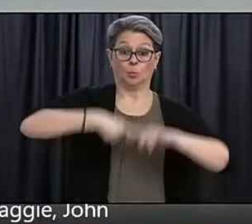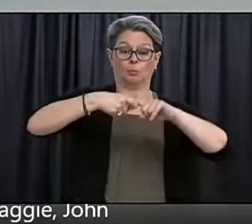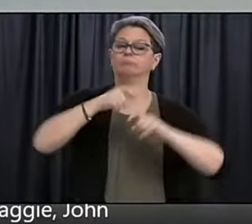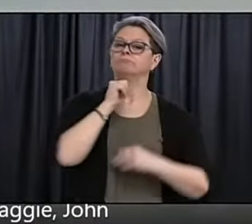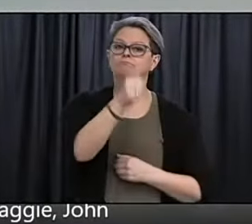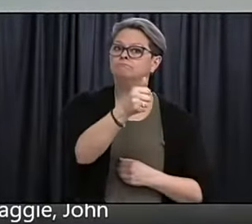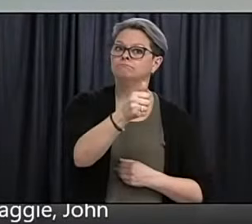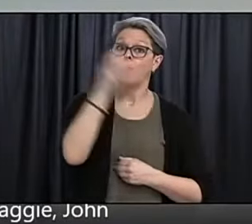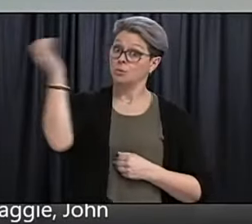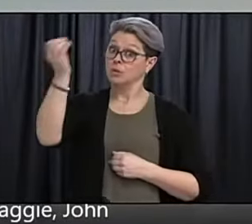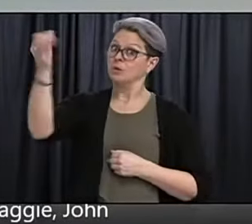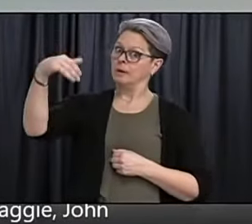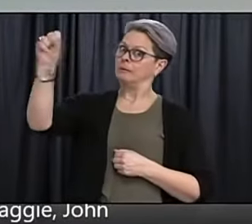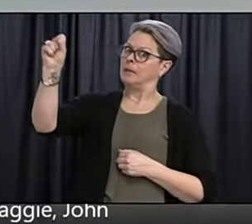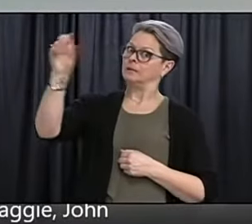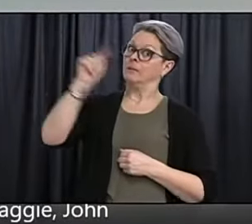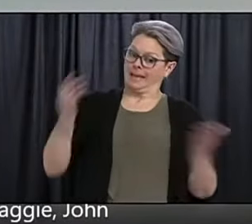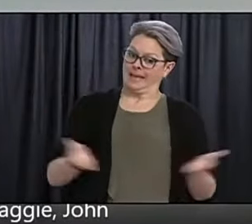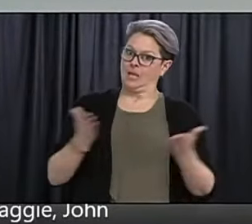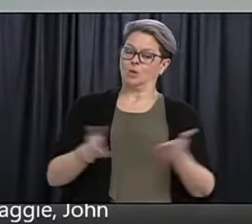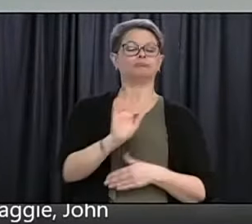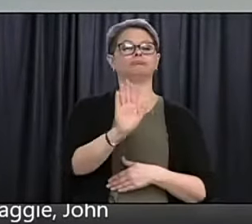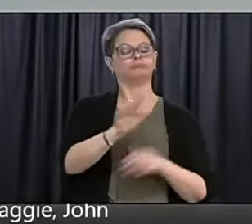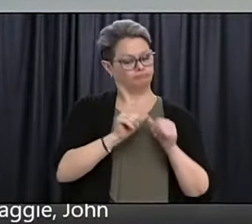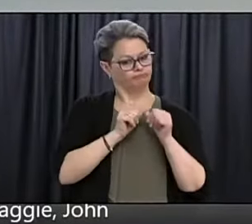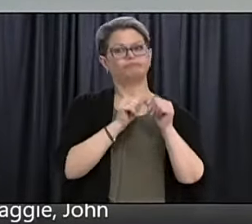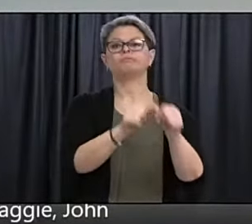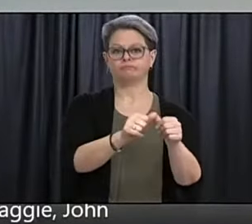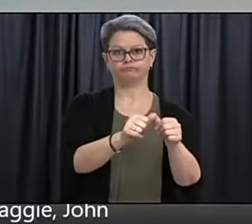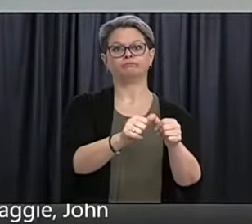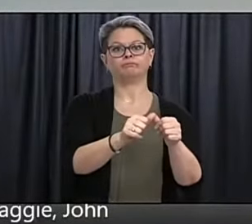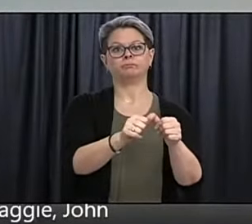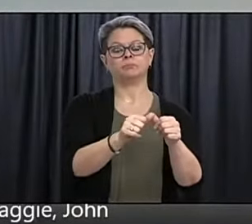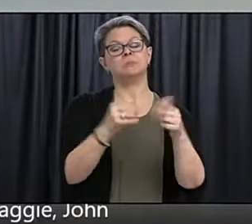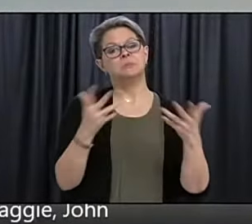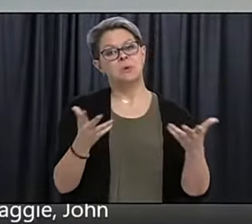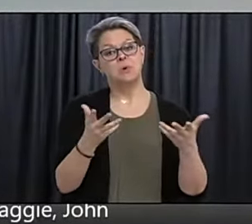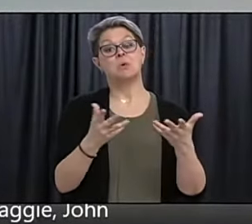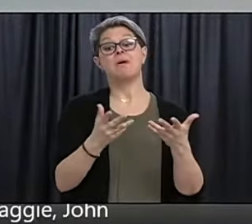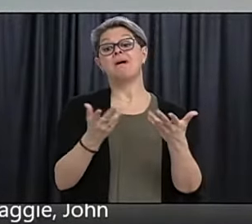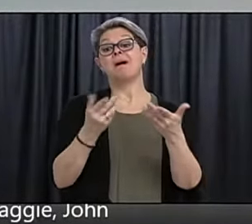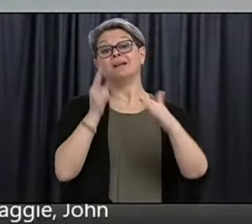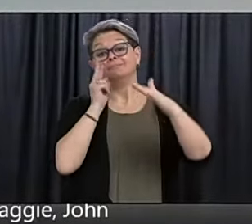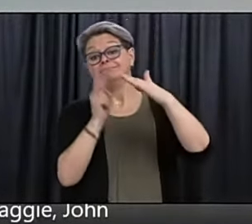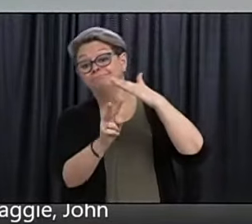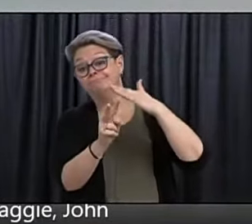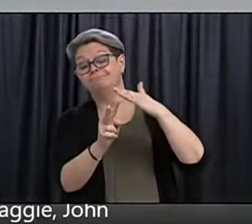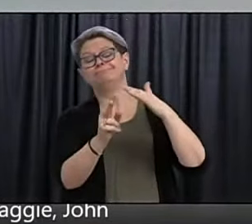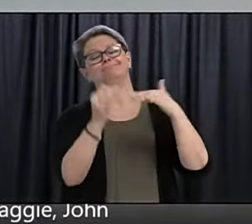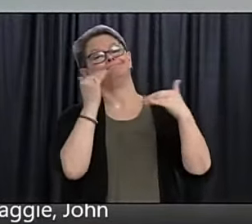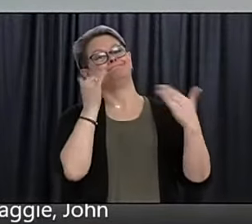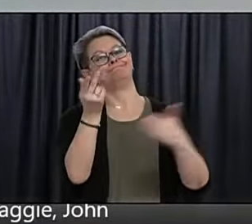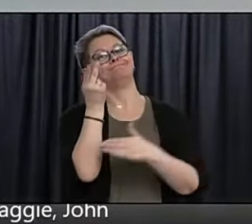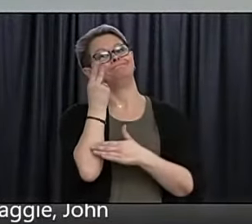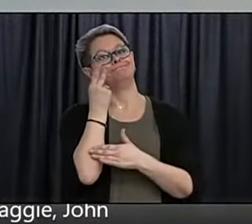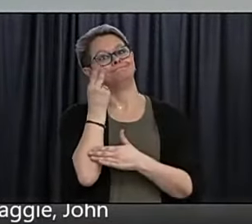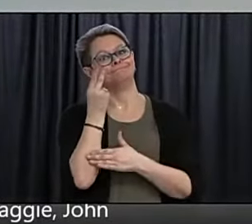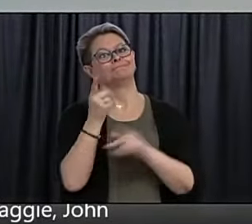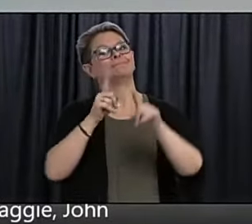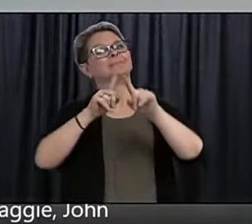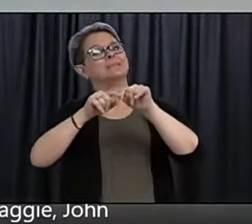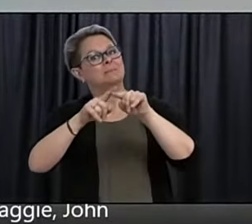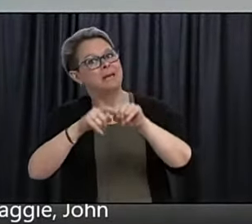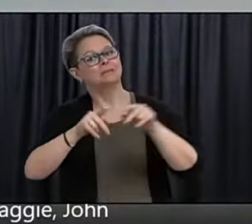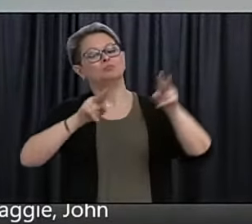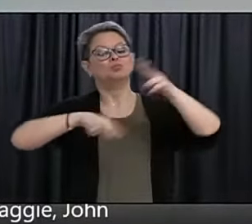situation. As to what will happen next, I think that really depends on the results of the pop-up